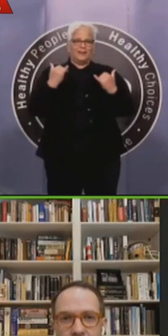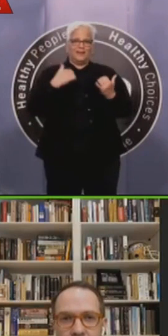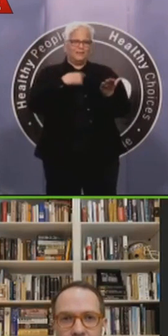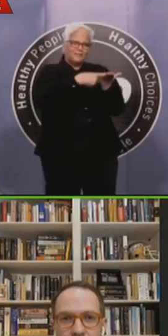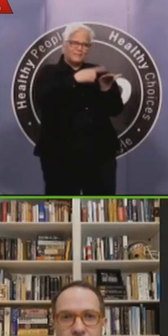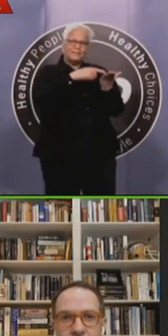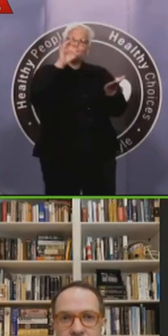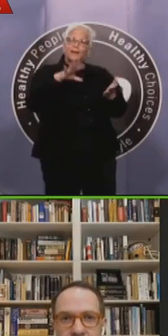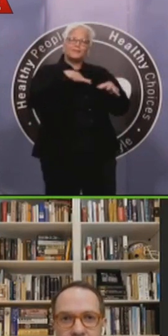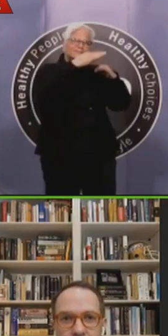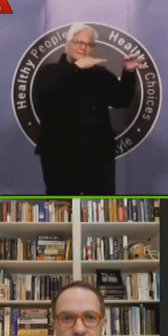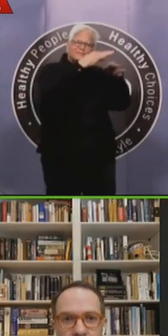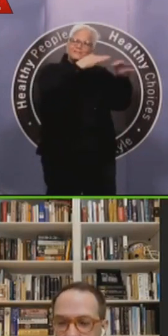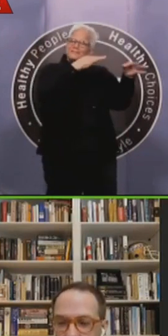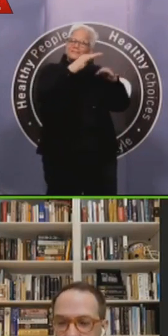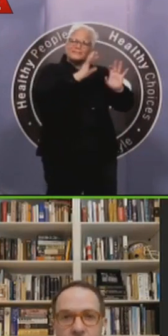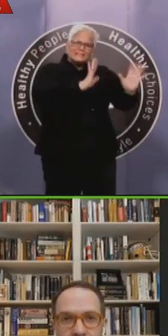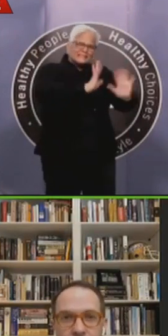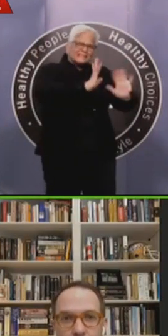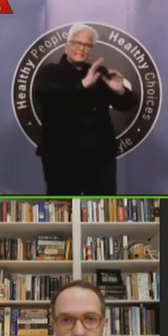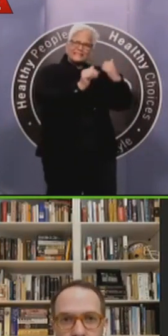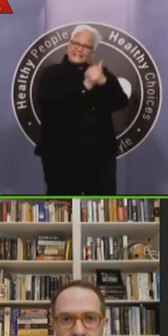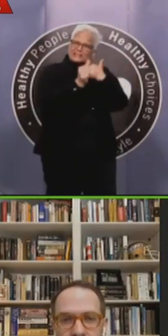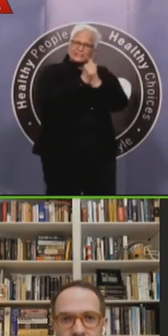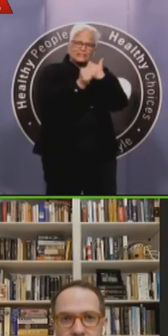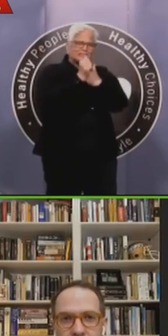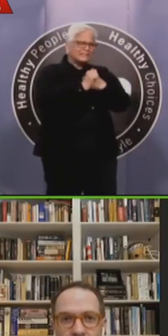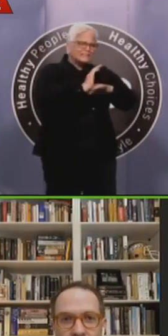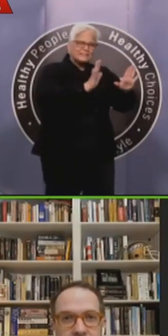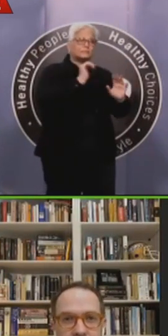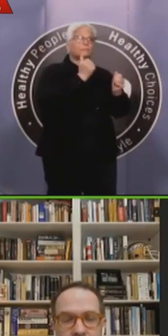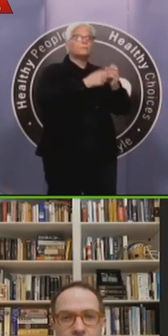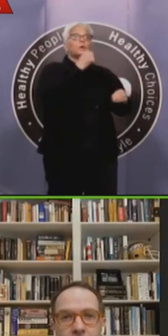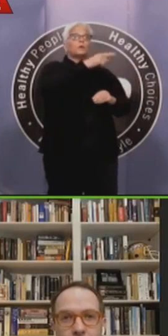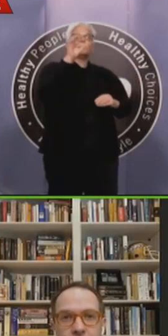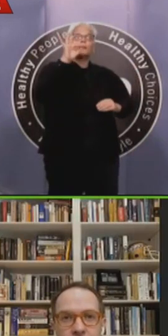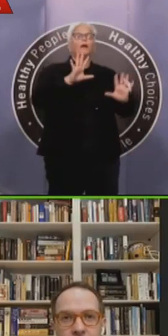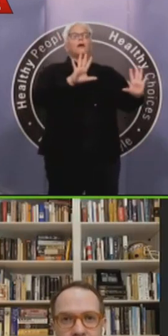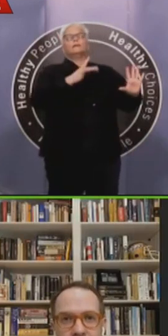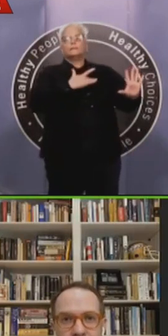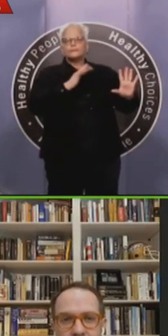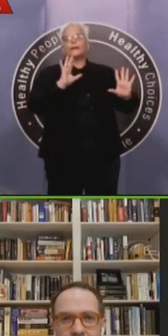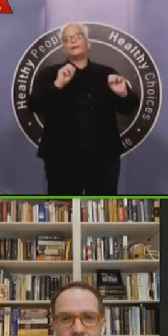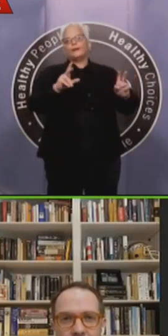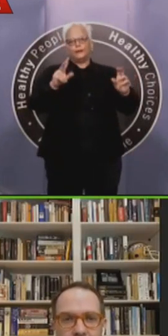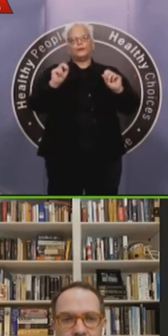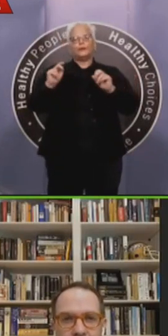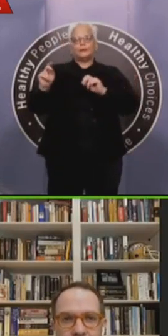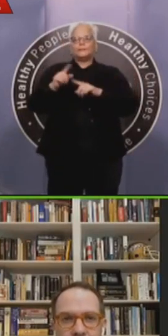that churches, uh, should, as under the governor's order, should be practicing remote services.